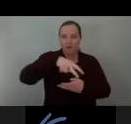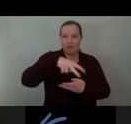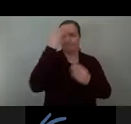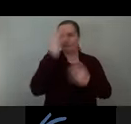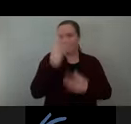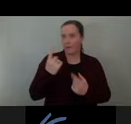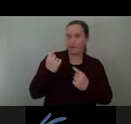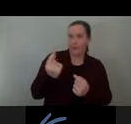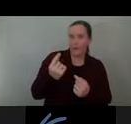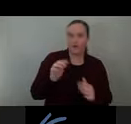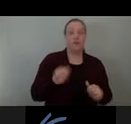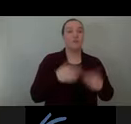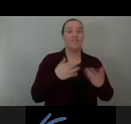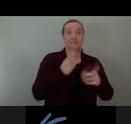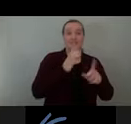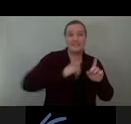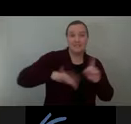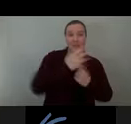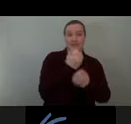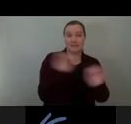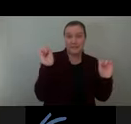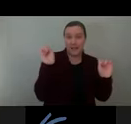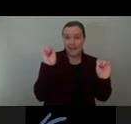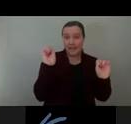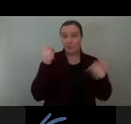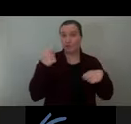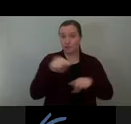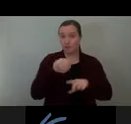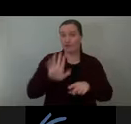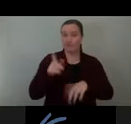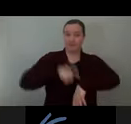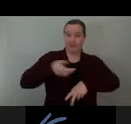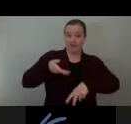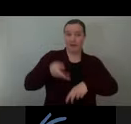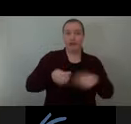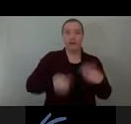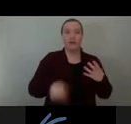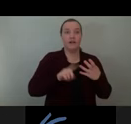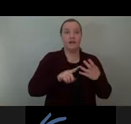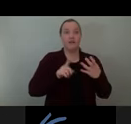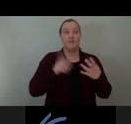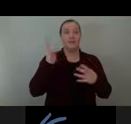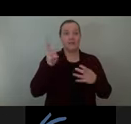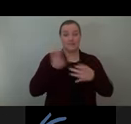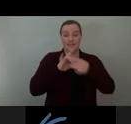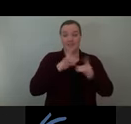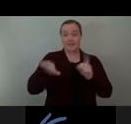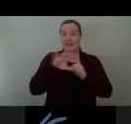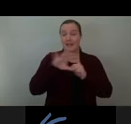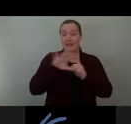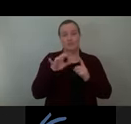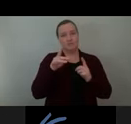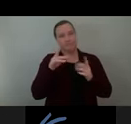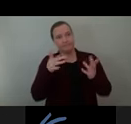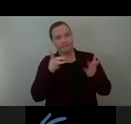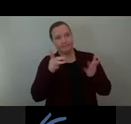safe environment for them as they cross through, explore the histories of the site and address sustainability and resilience